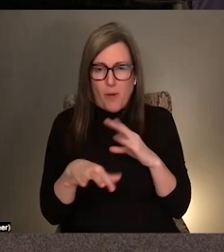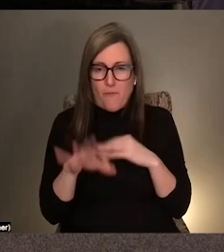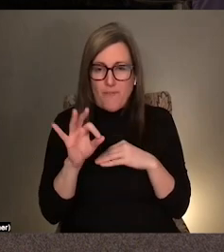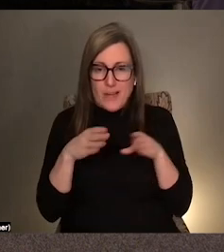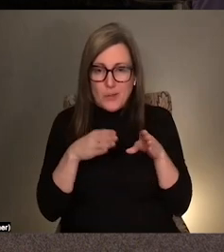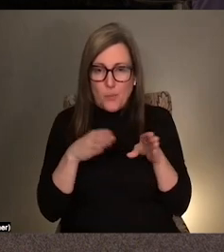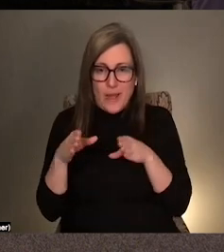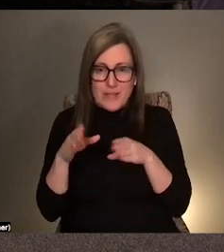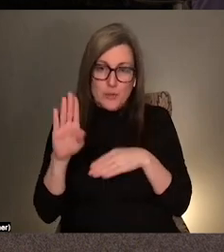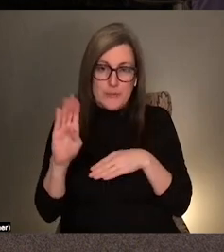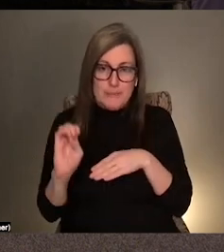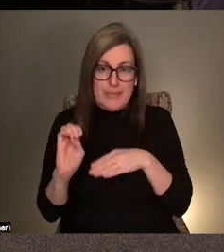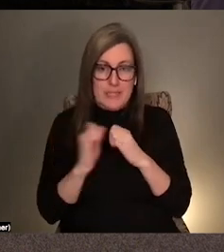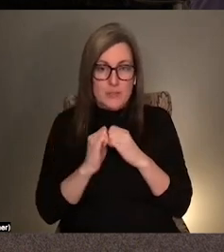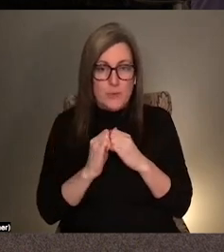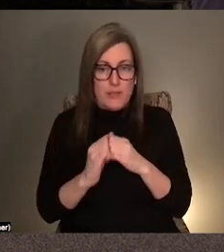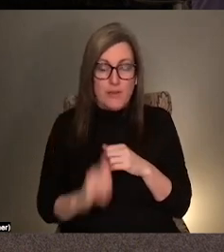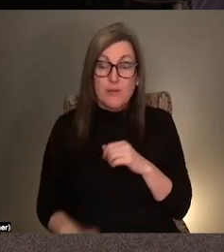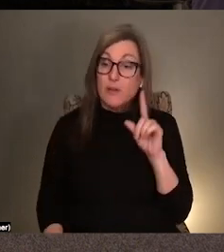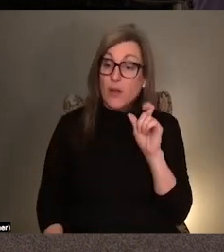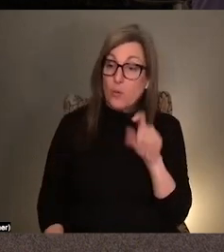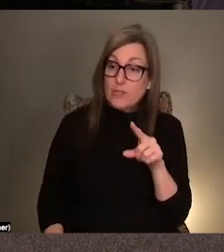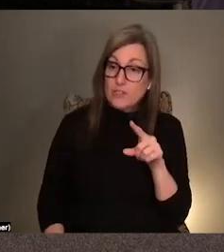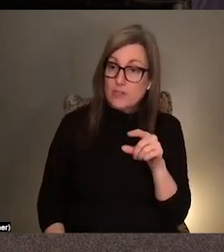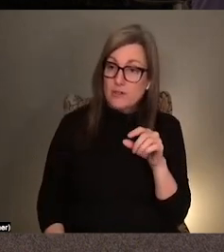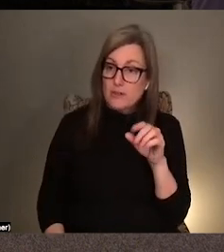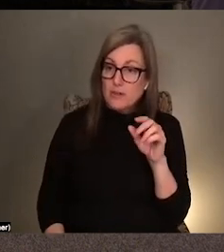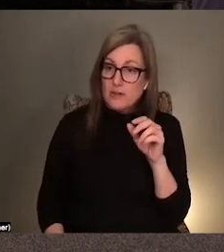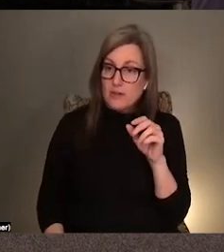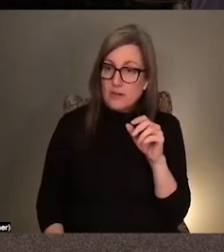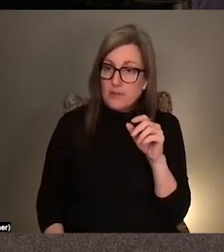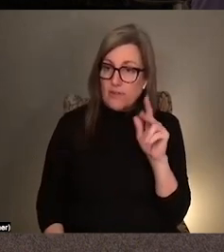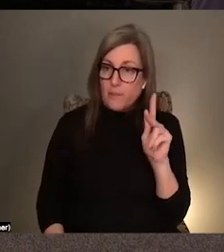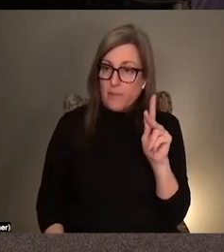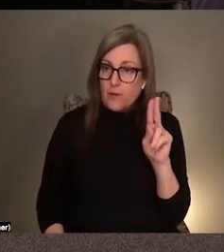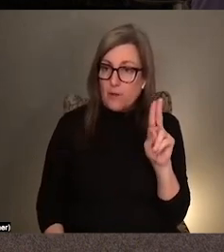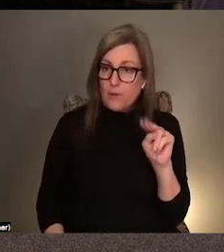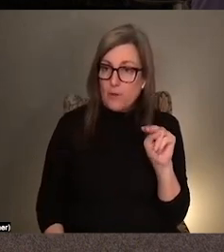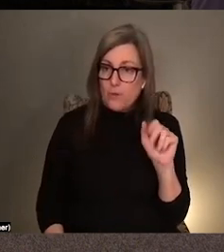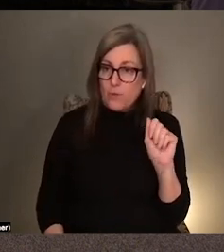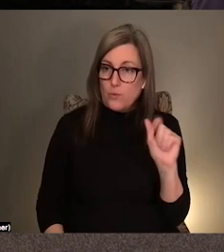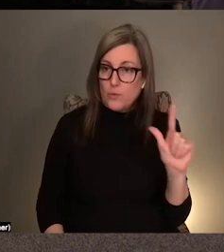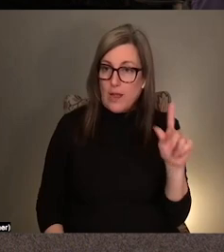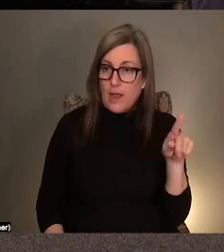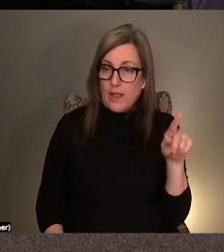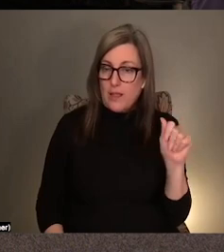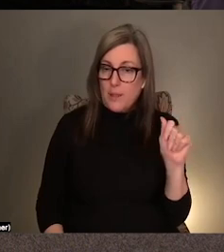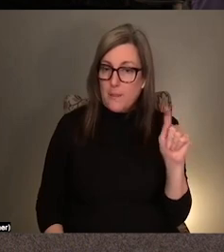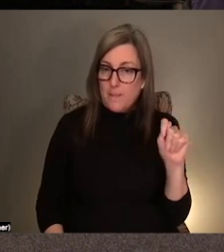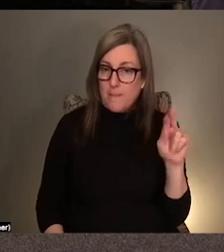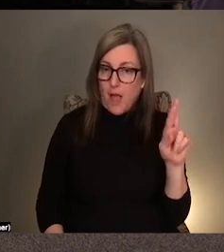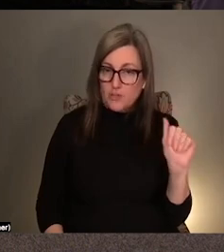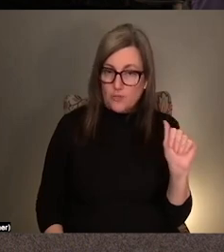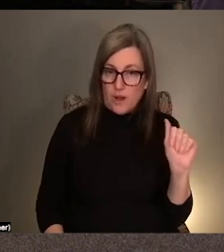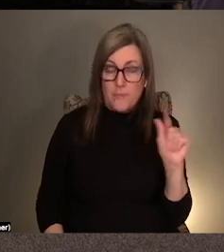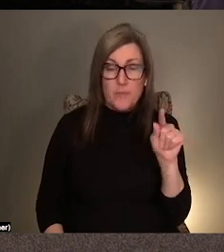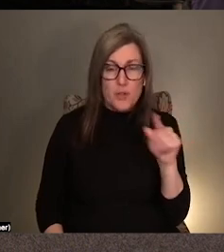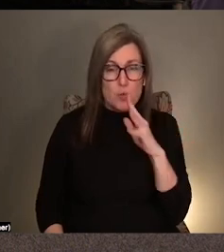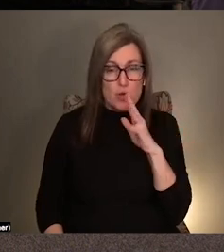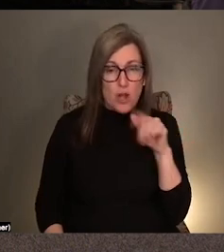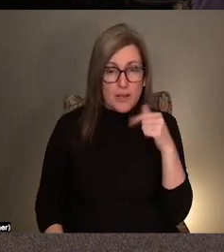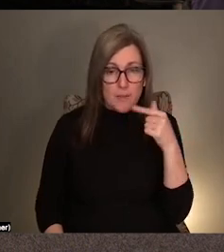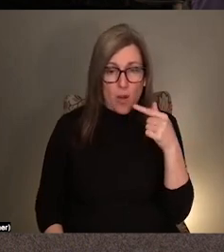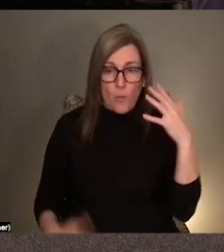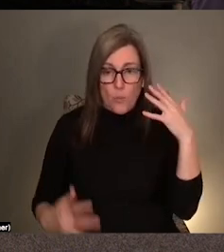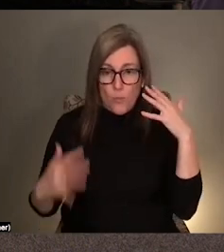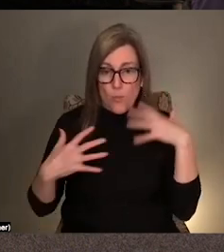Um, a question from Kunal Patra. You mentioned the dome white noise machines in regards to surveillance to these machines